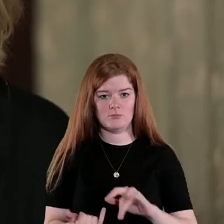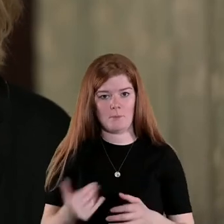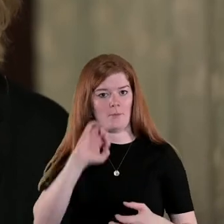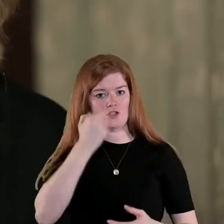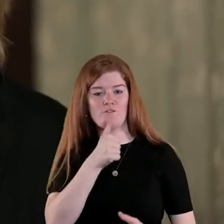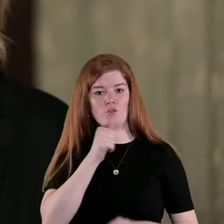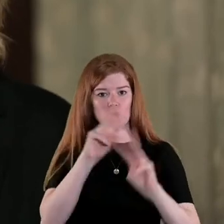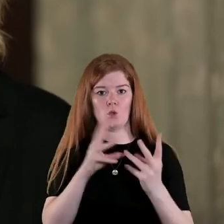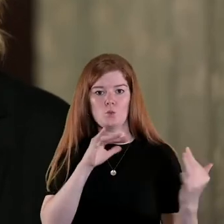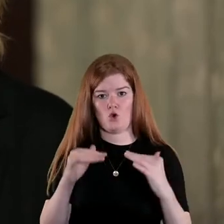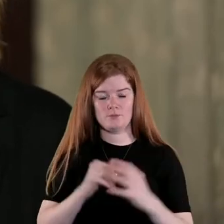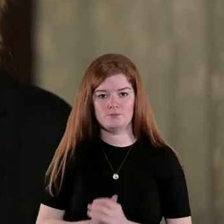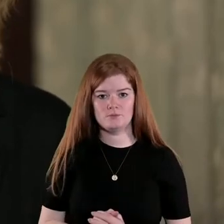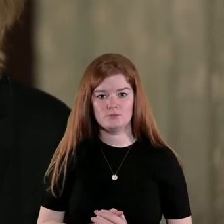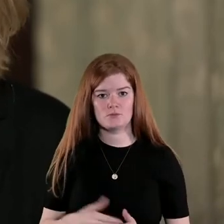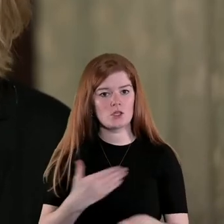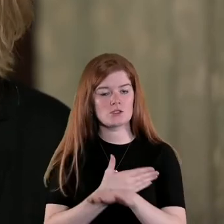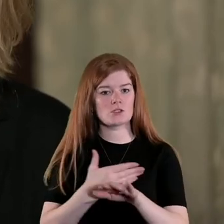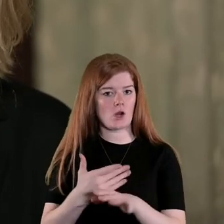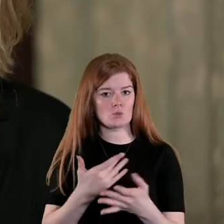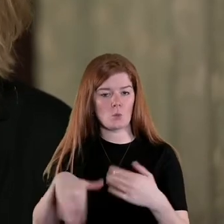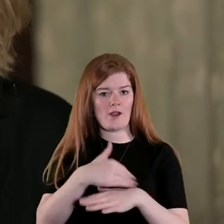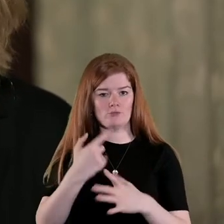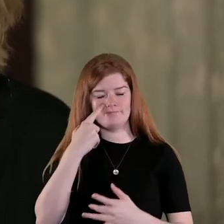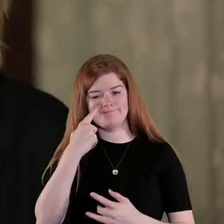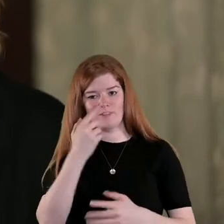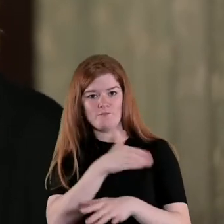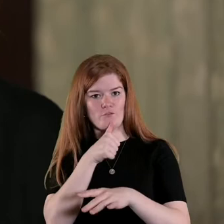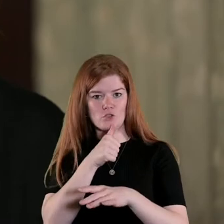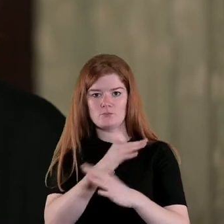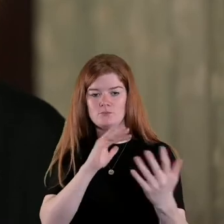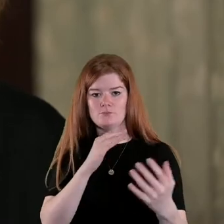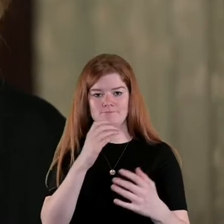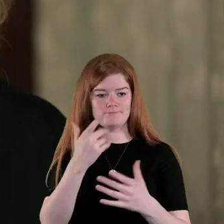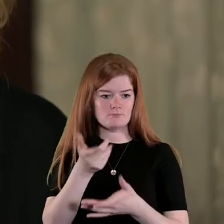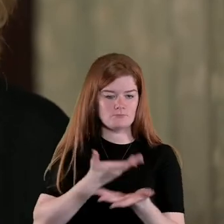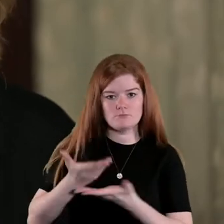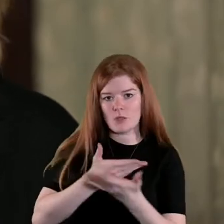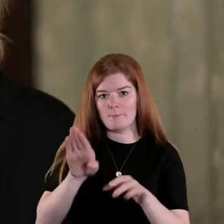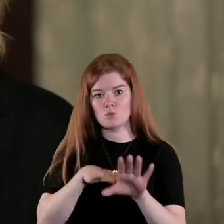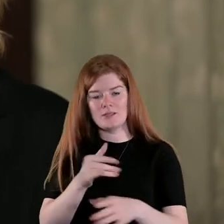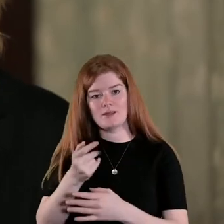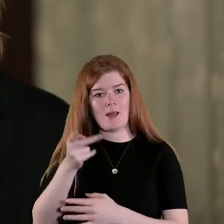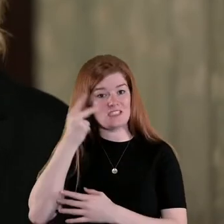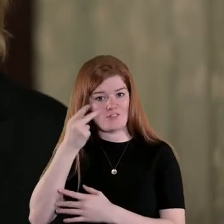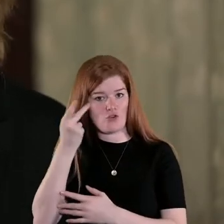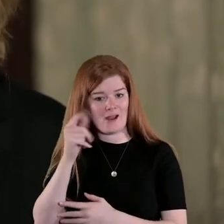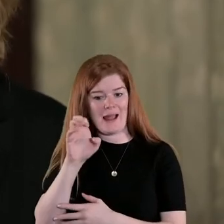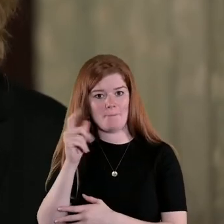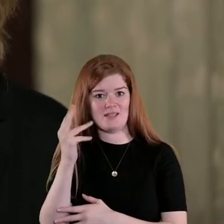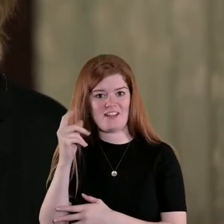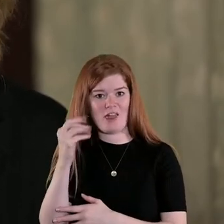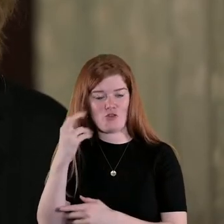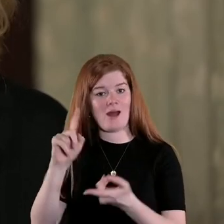War beginning with the exploratory talks between Eamon de Valera president of Dáil Éireann and the British Prime